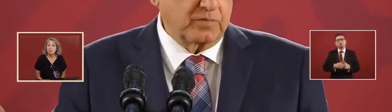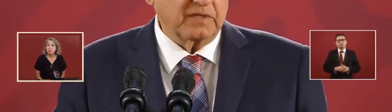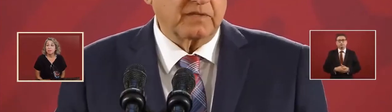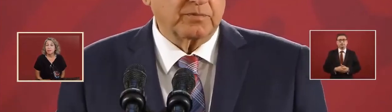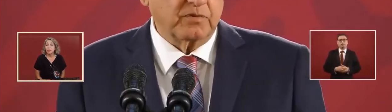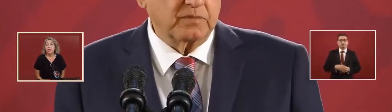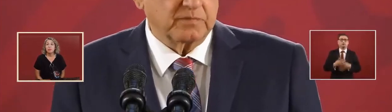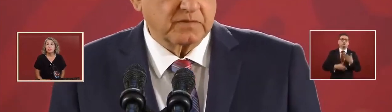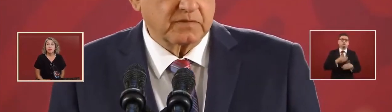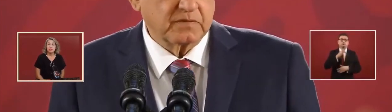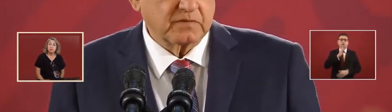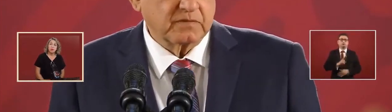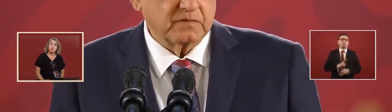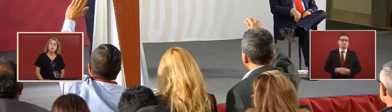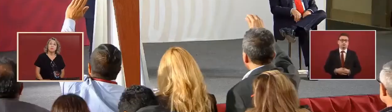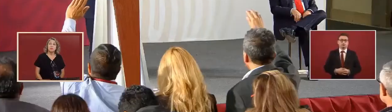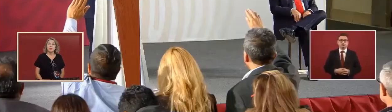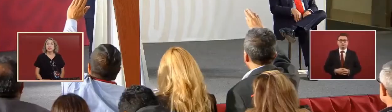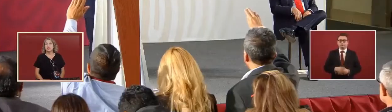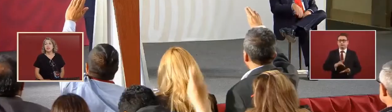thank you Mr. President